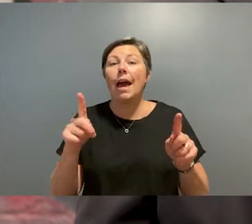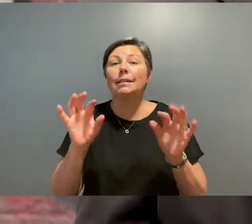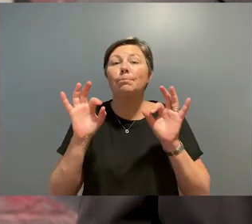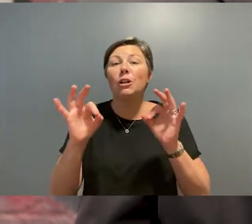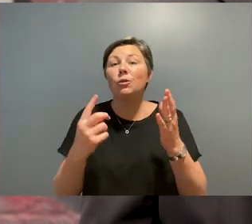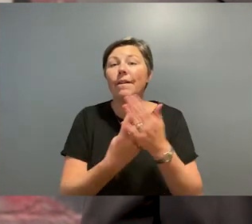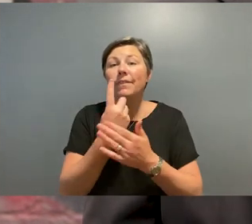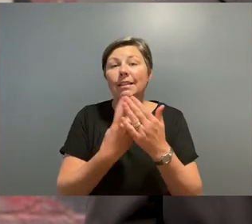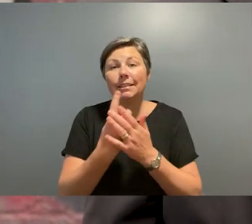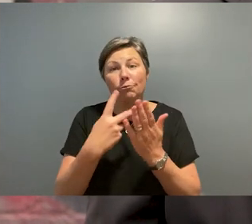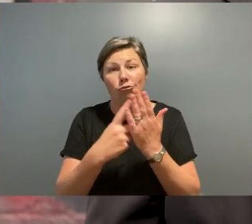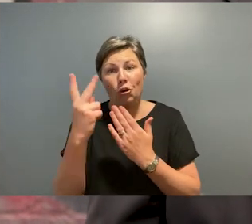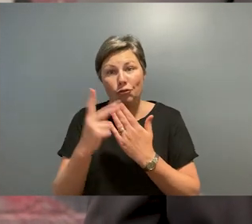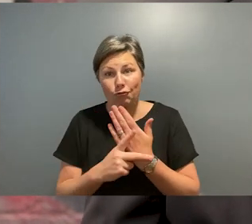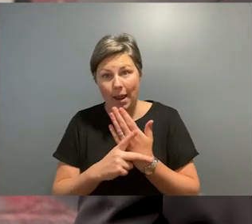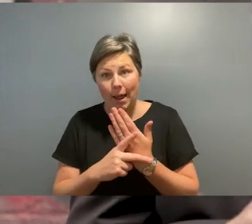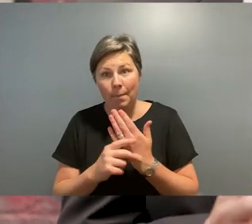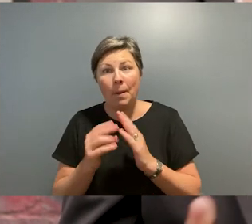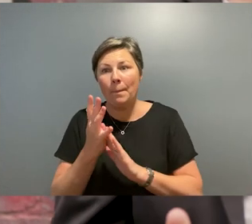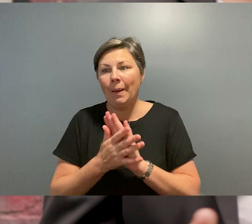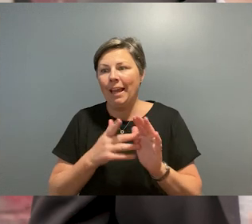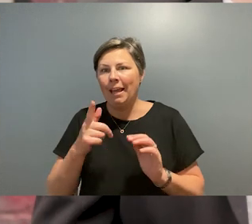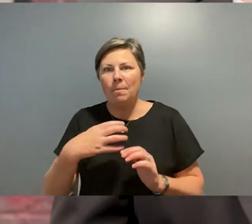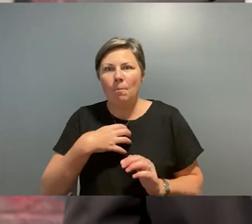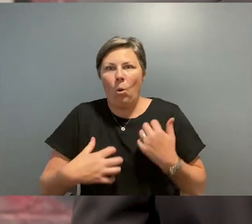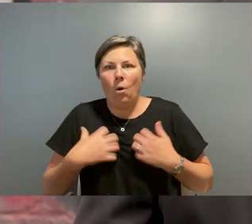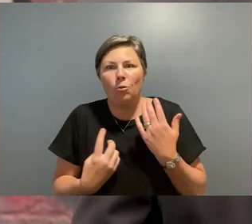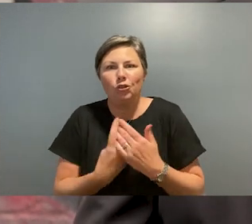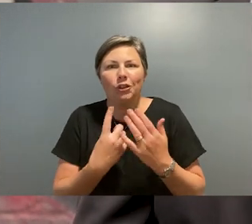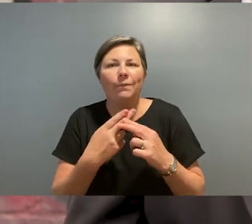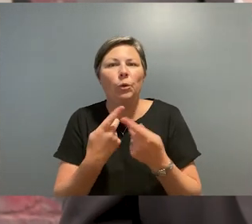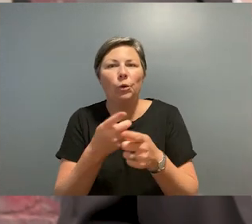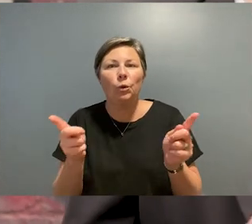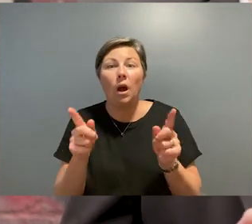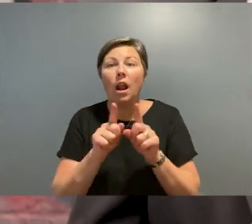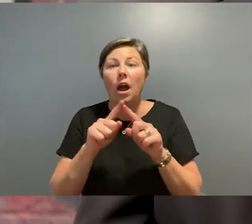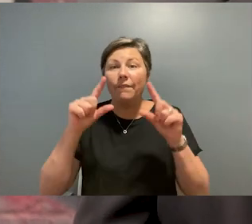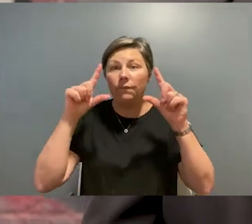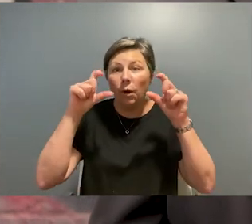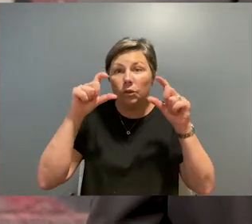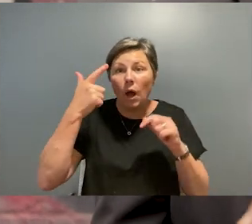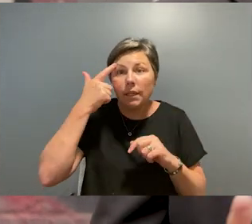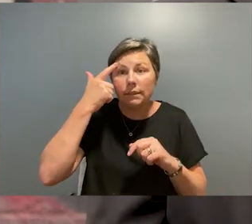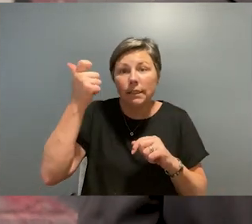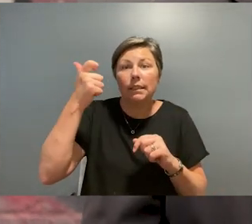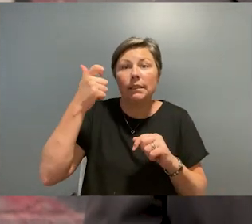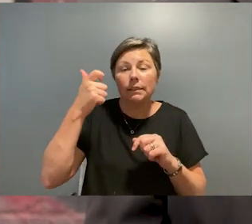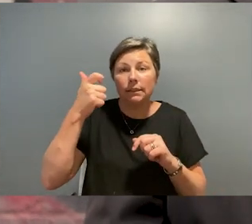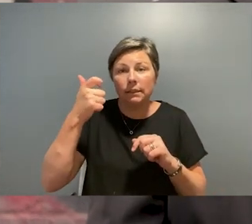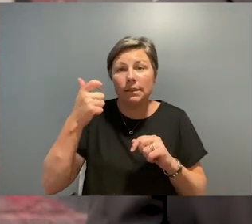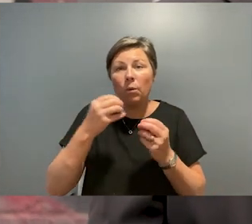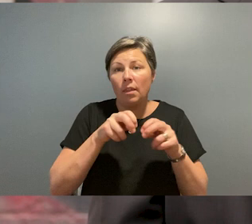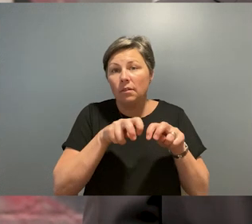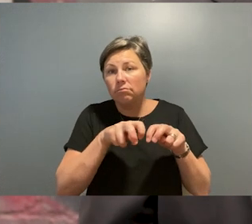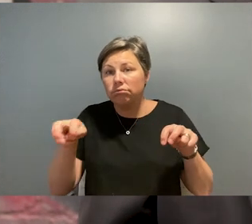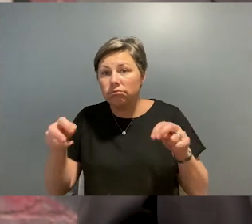audiences to explore photography's relationship with the truth even further these will include photo ideas an expanded symposium